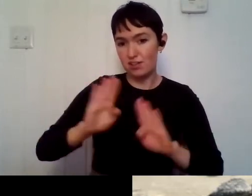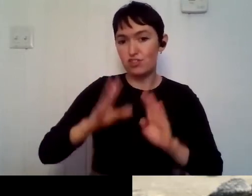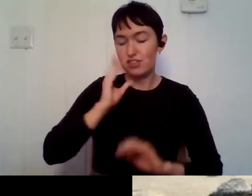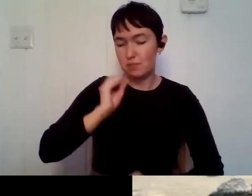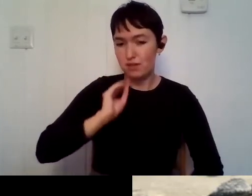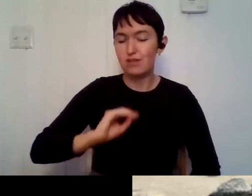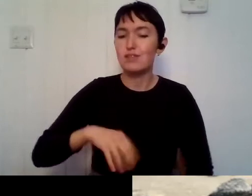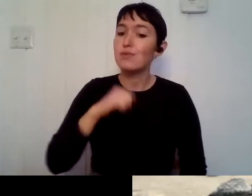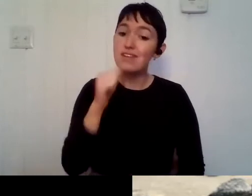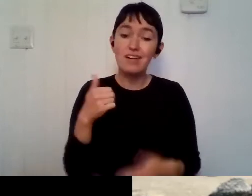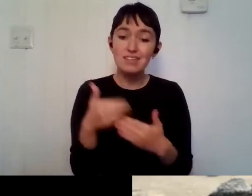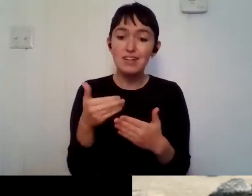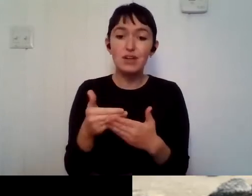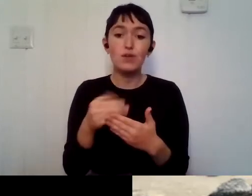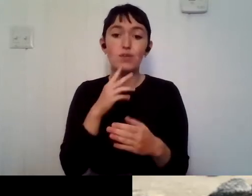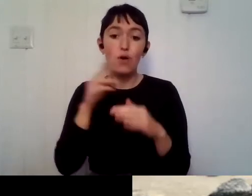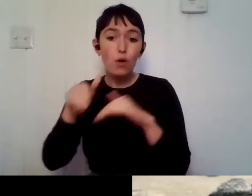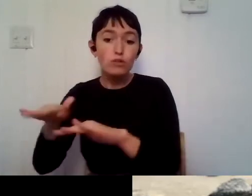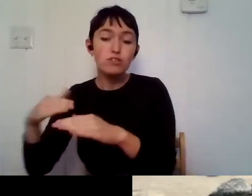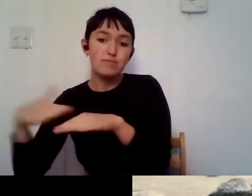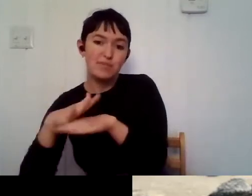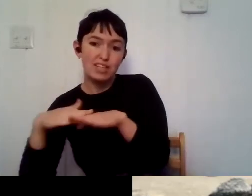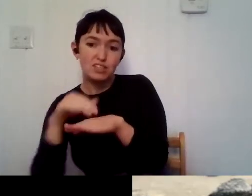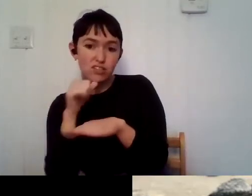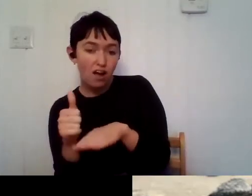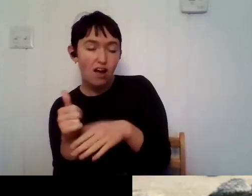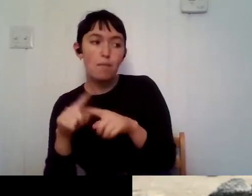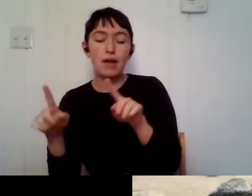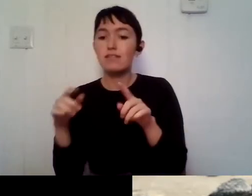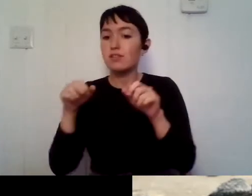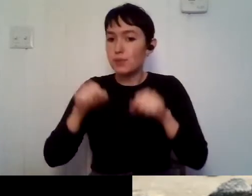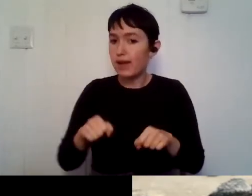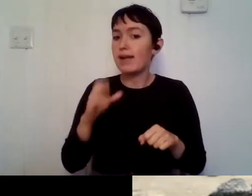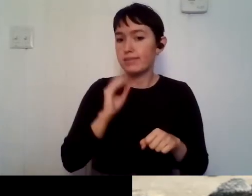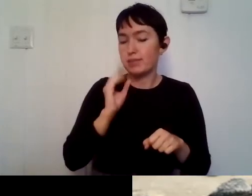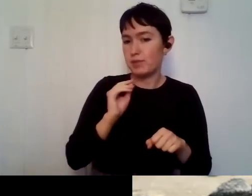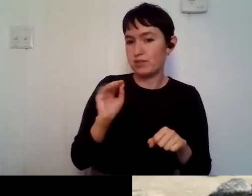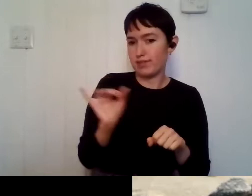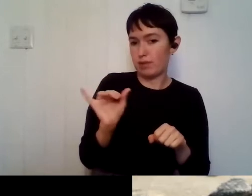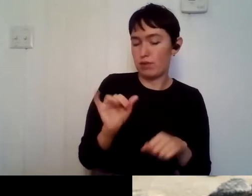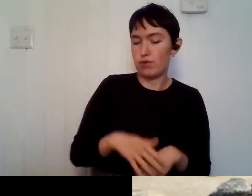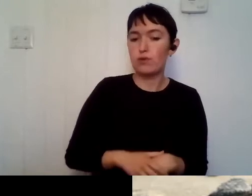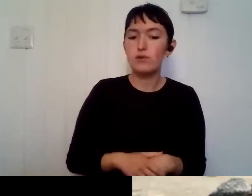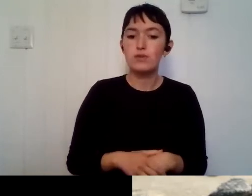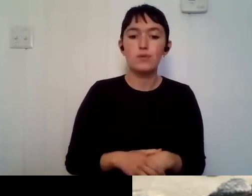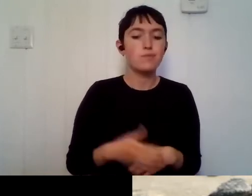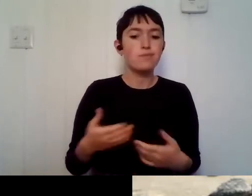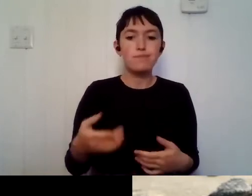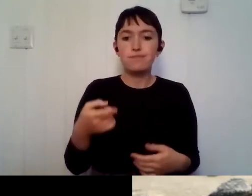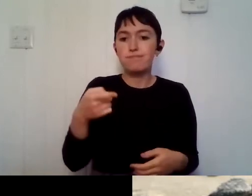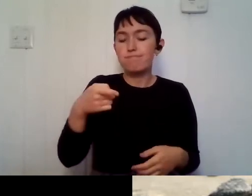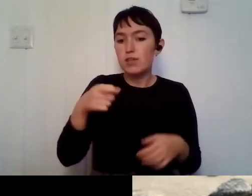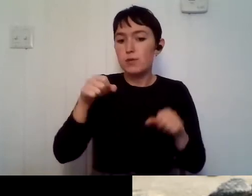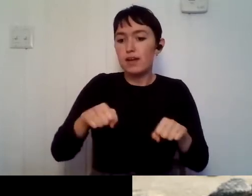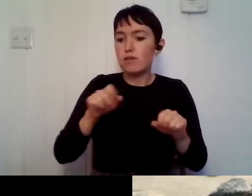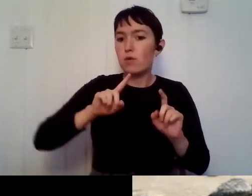also like where you live at is not necessarily what you have to say. So, um, you can go anywhere and get experience.